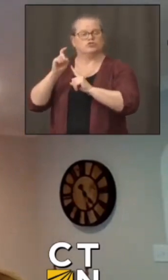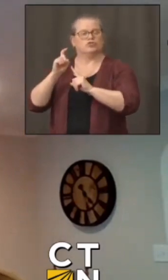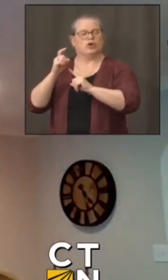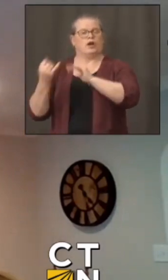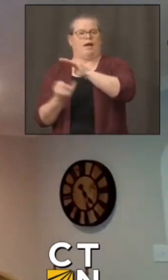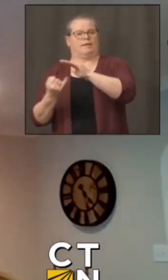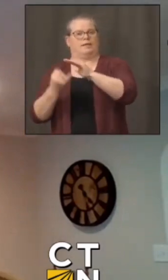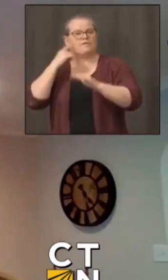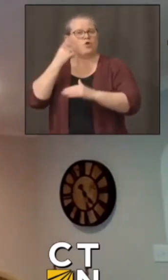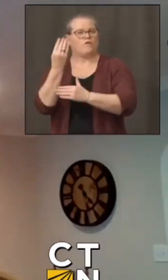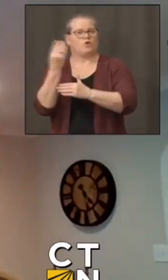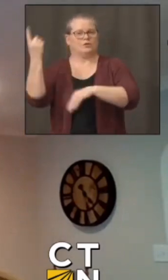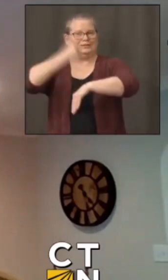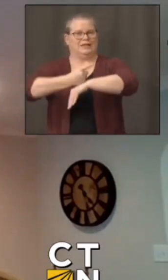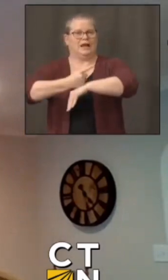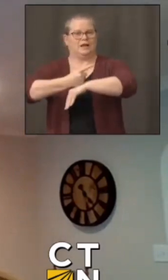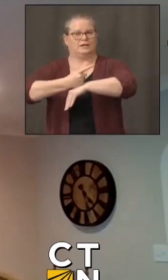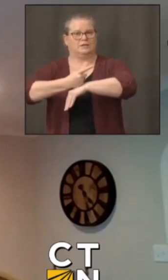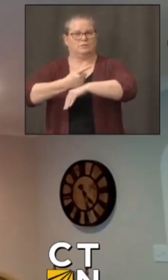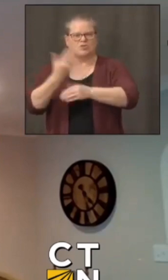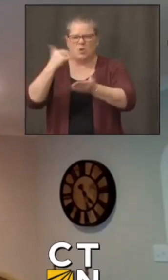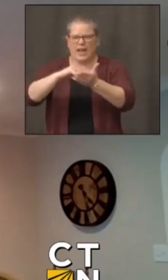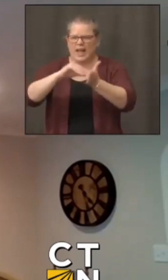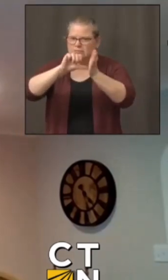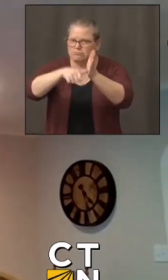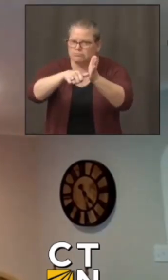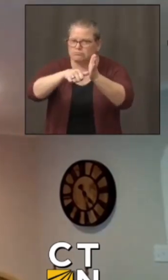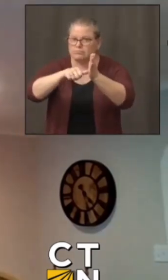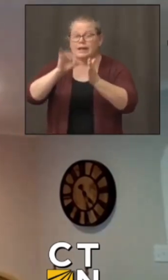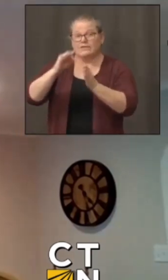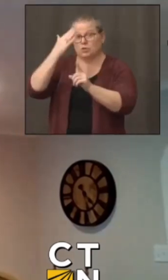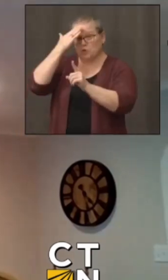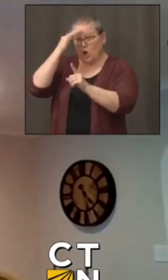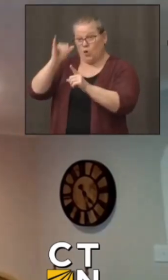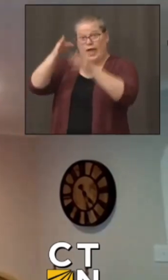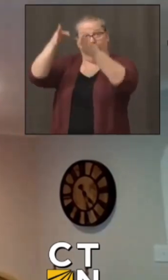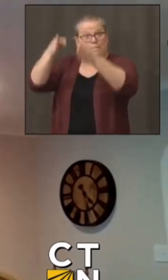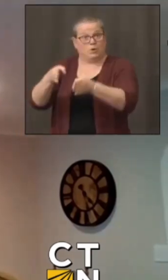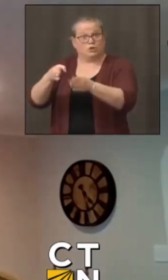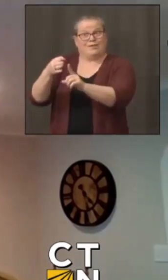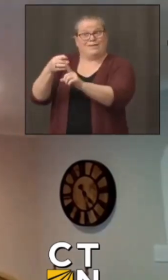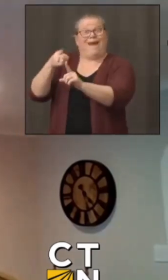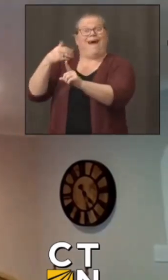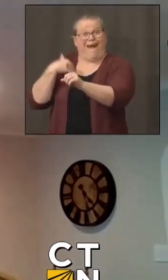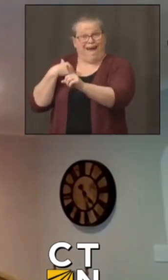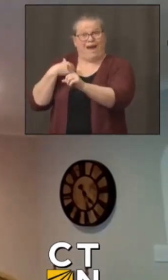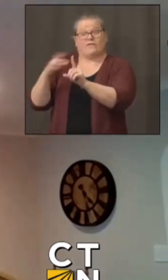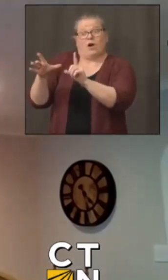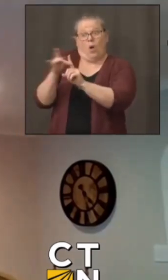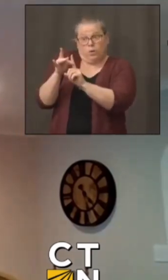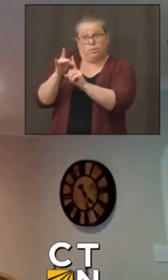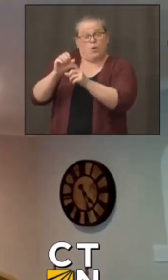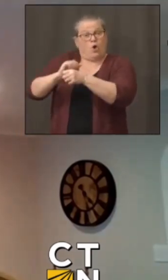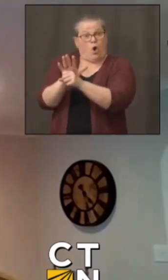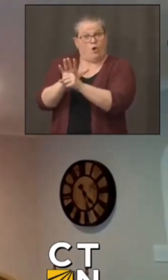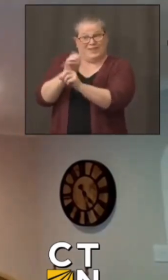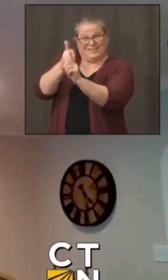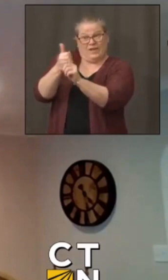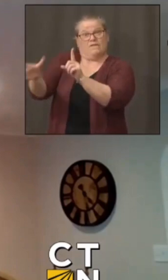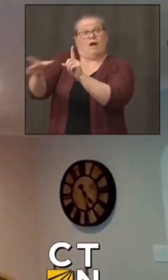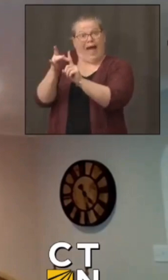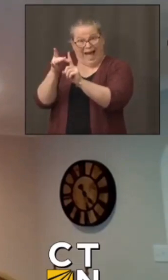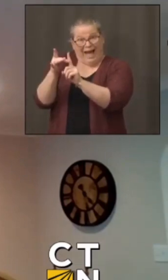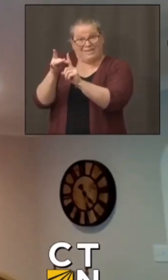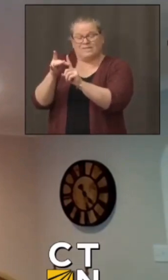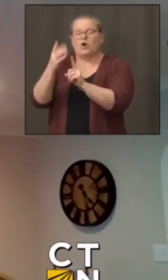a known exposure to someone with a covet infection you need to stay home for 14 days even if you have a